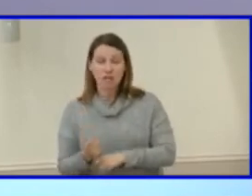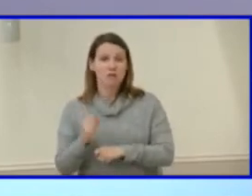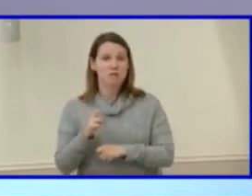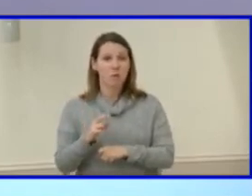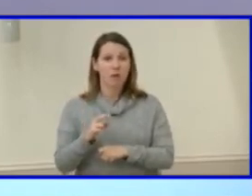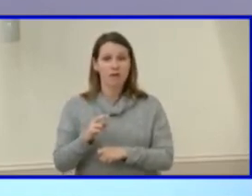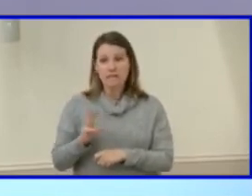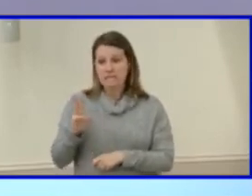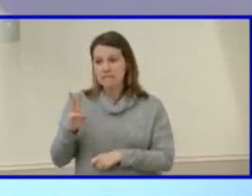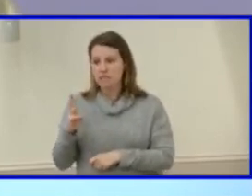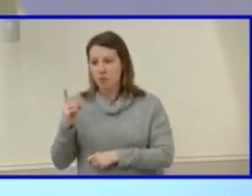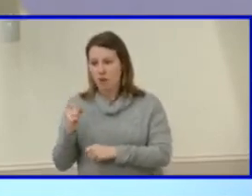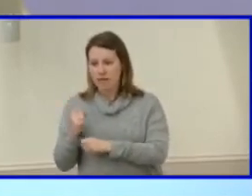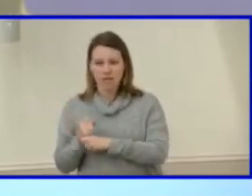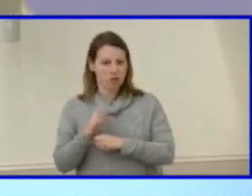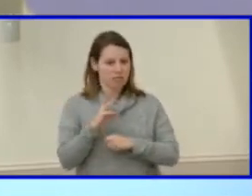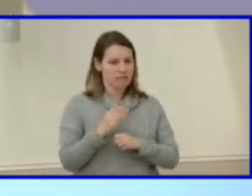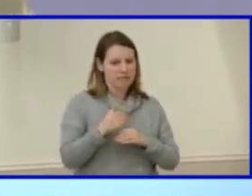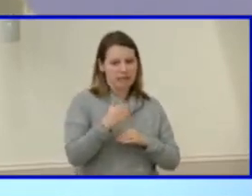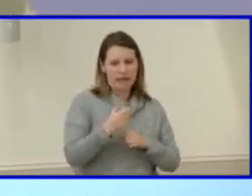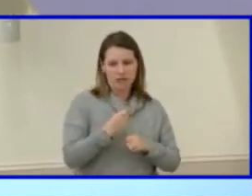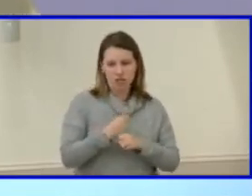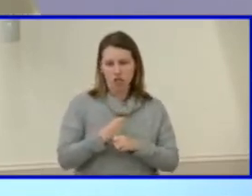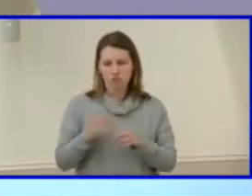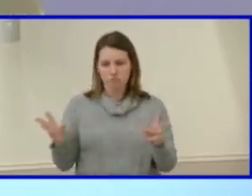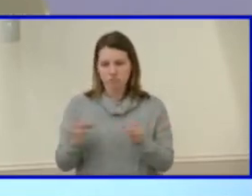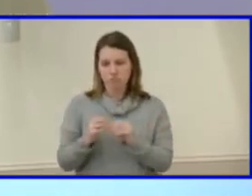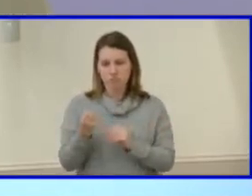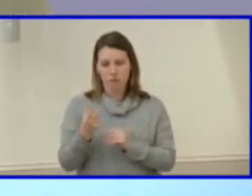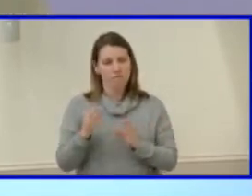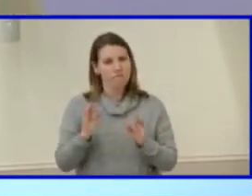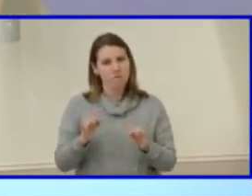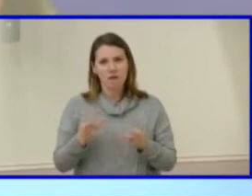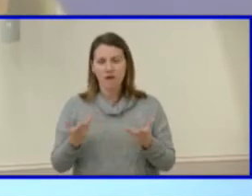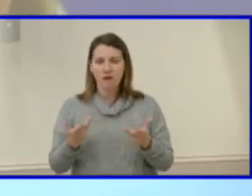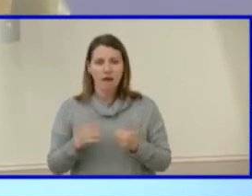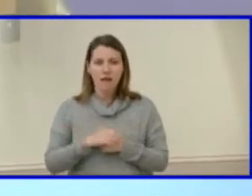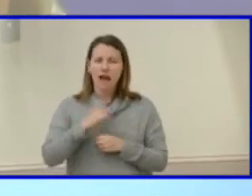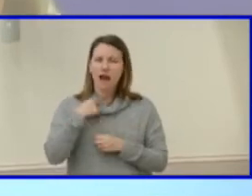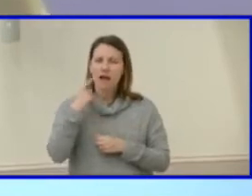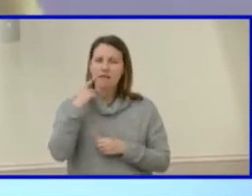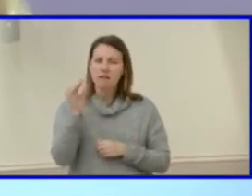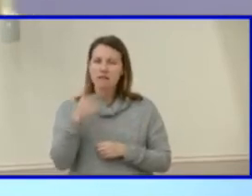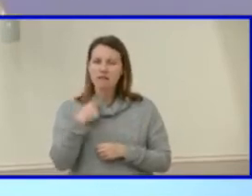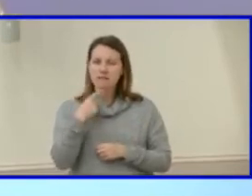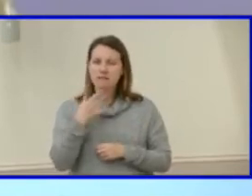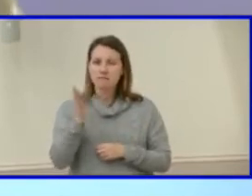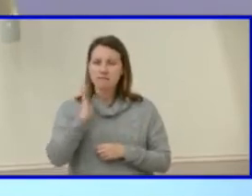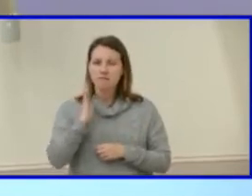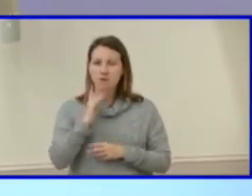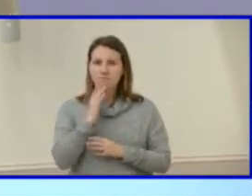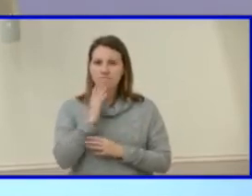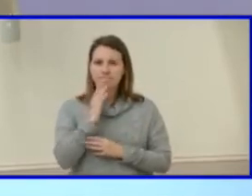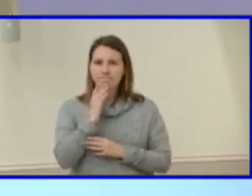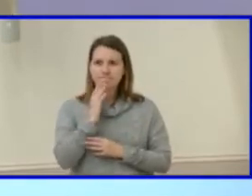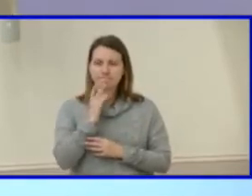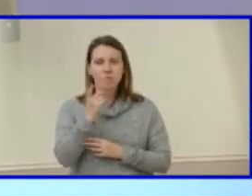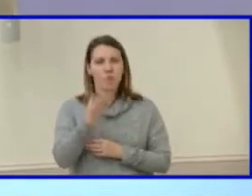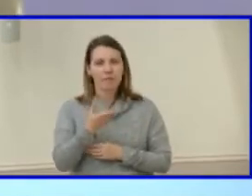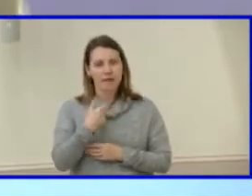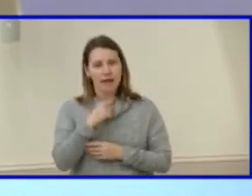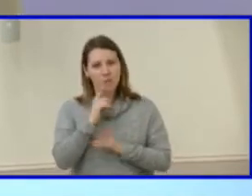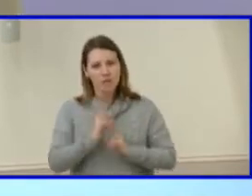in one year, six in another, something like that. I think, like I said earlier, to me, one of the things I really value